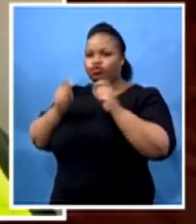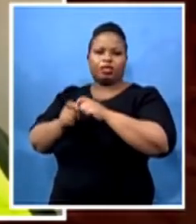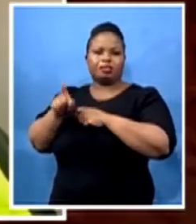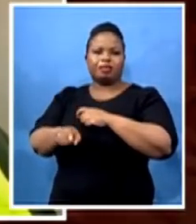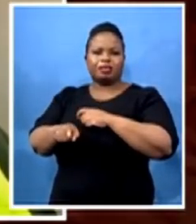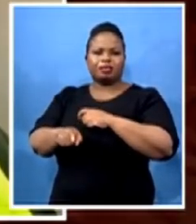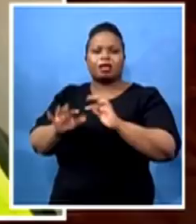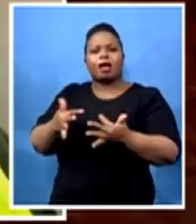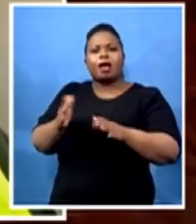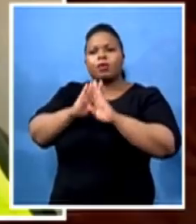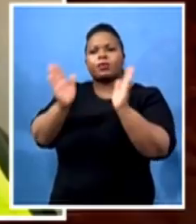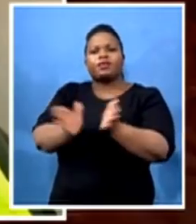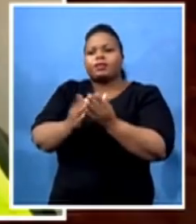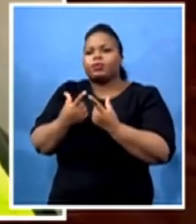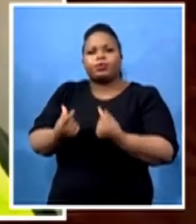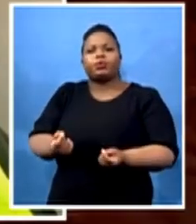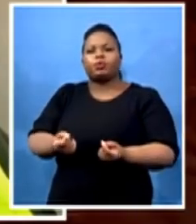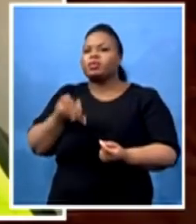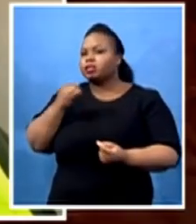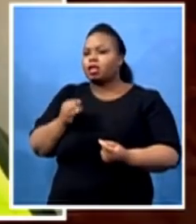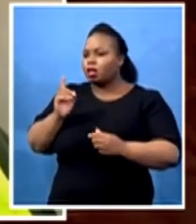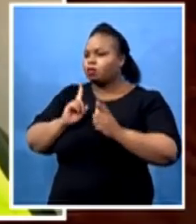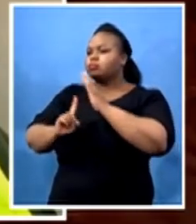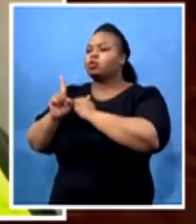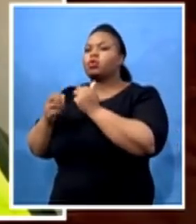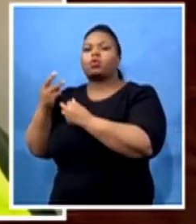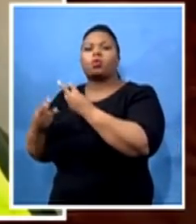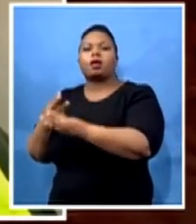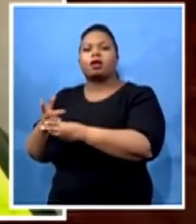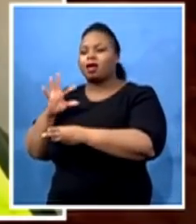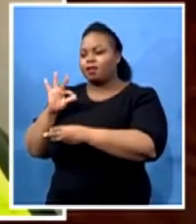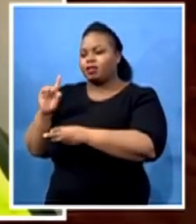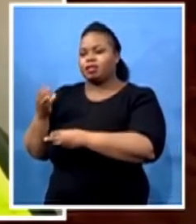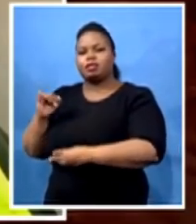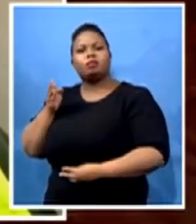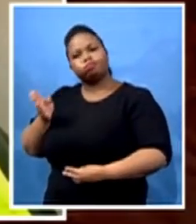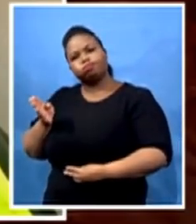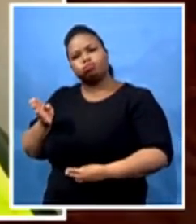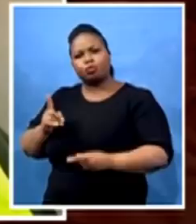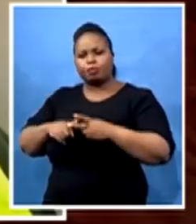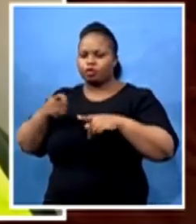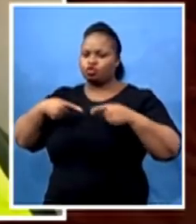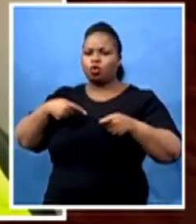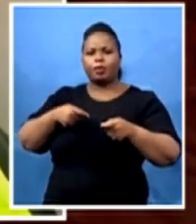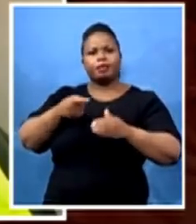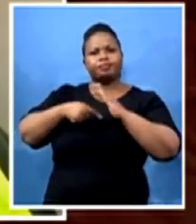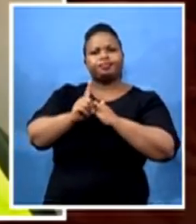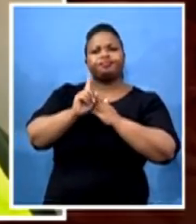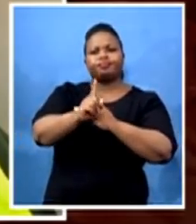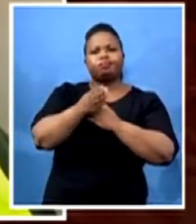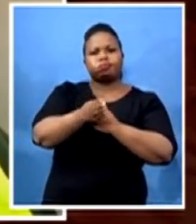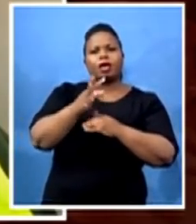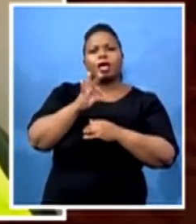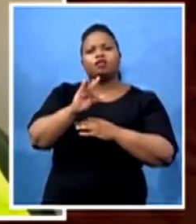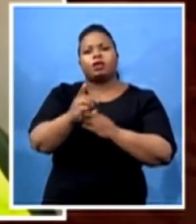still go to work every day. We can still go shopping every day. We can continue with our day-to-day duties.